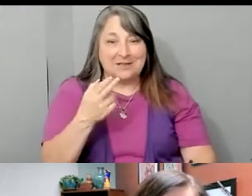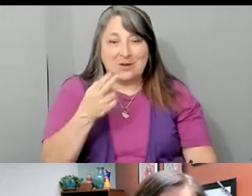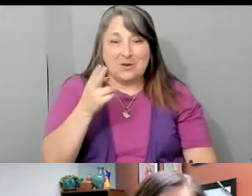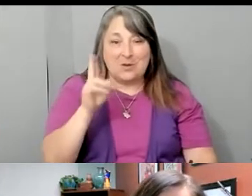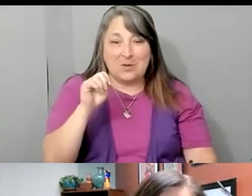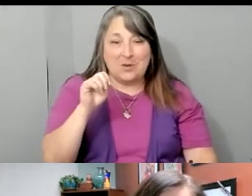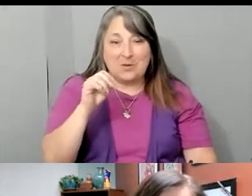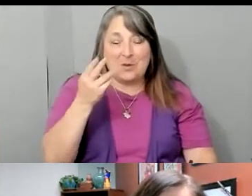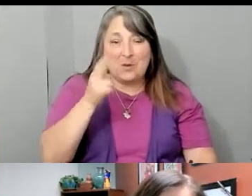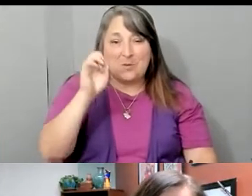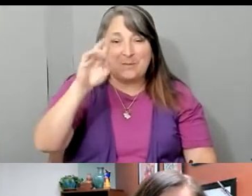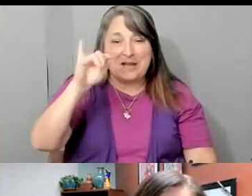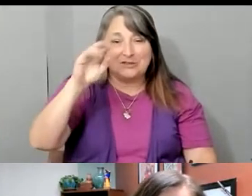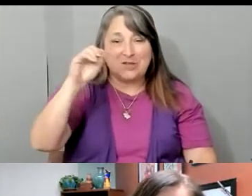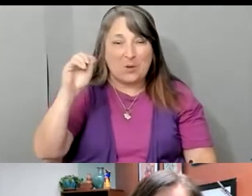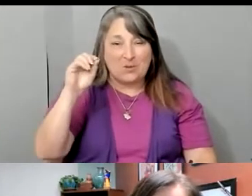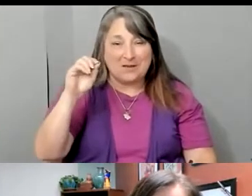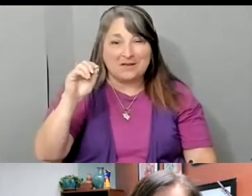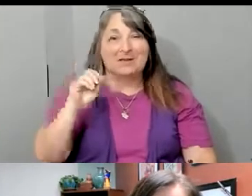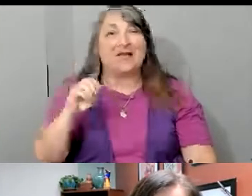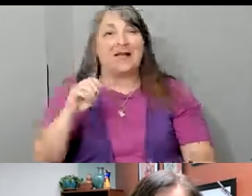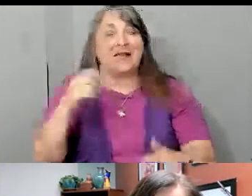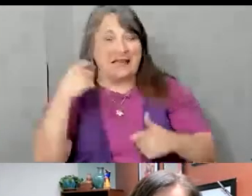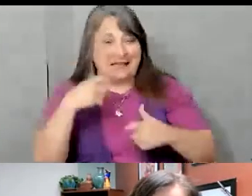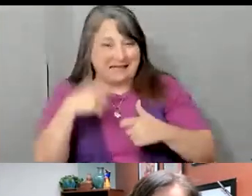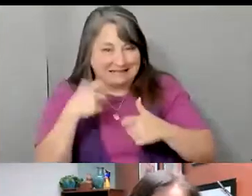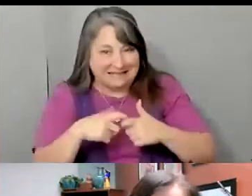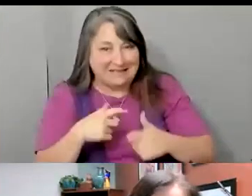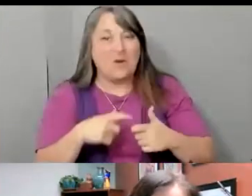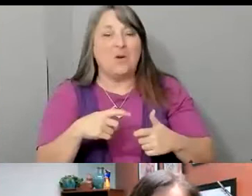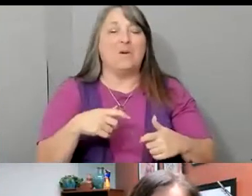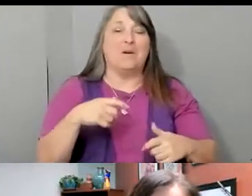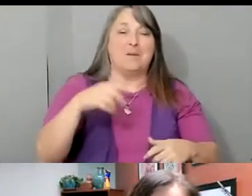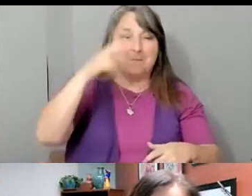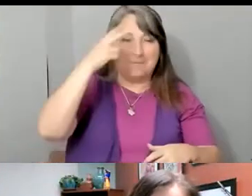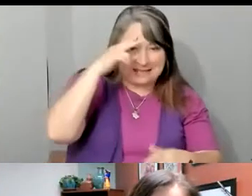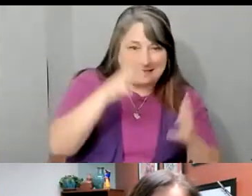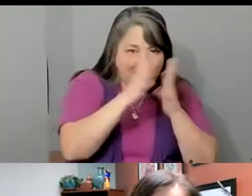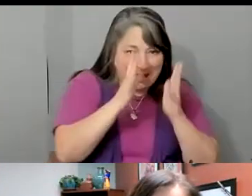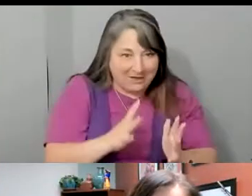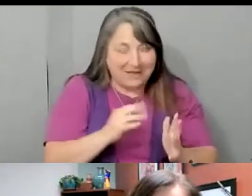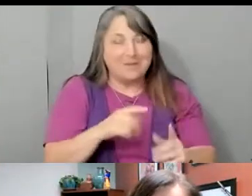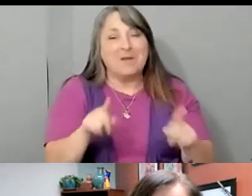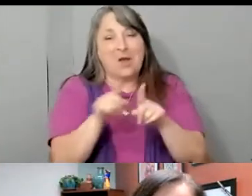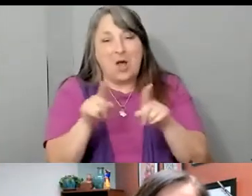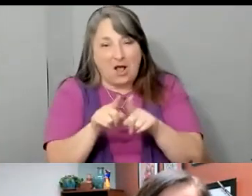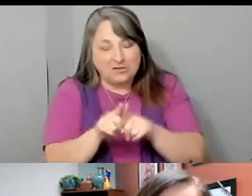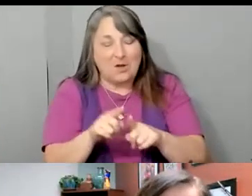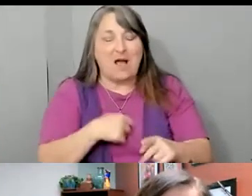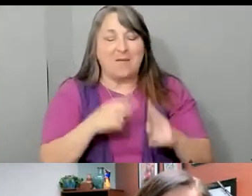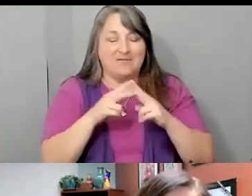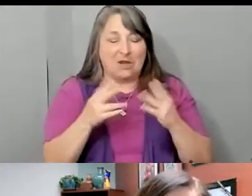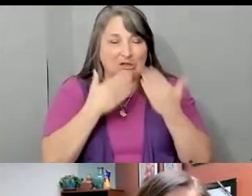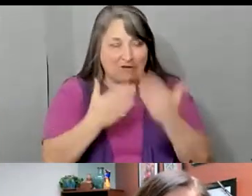Latino, Mexico, Americano. Pero también agradezco the lowriders and the